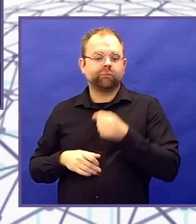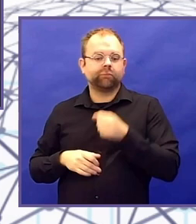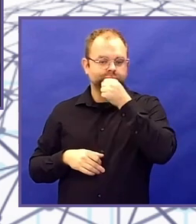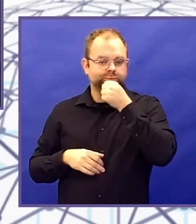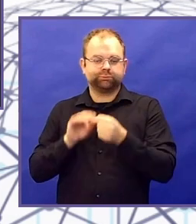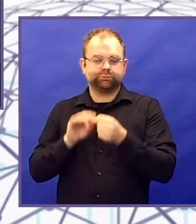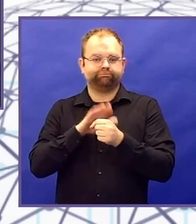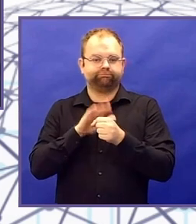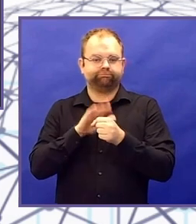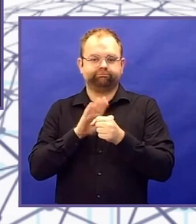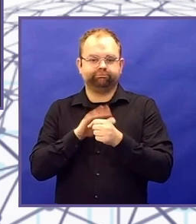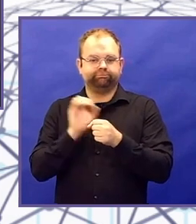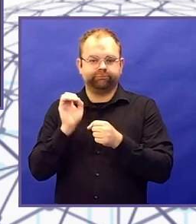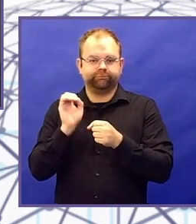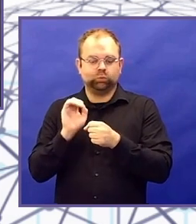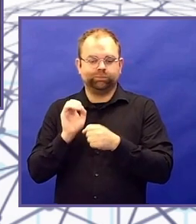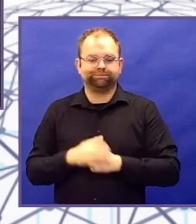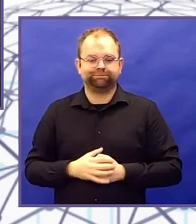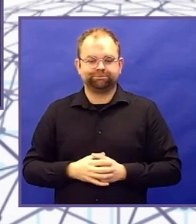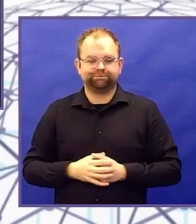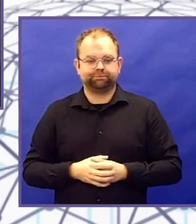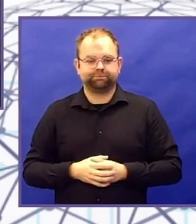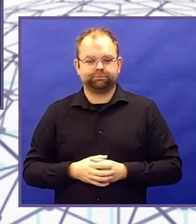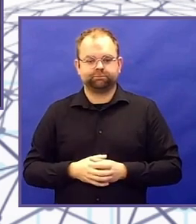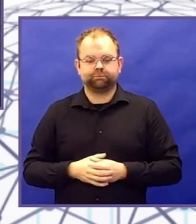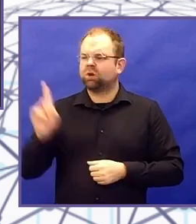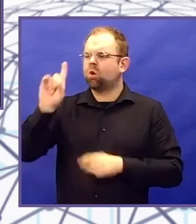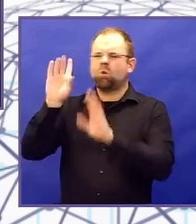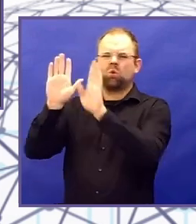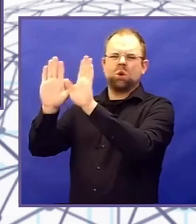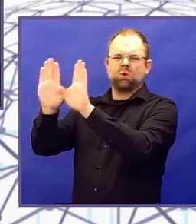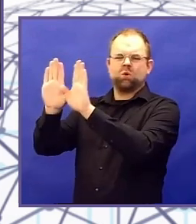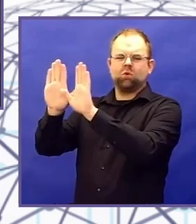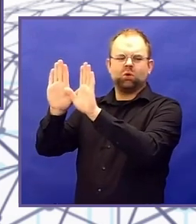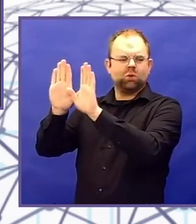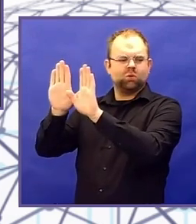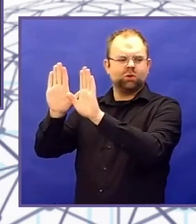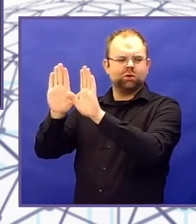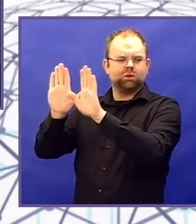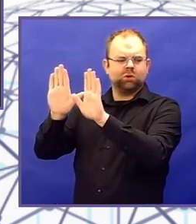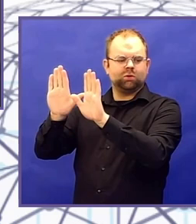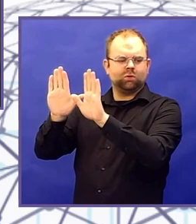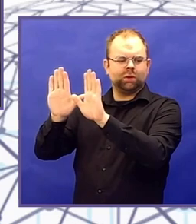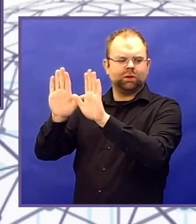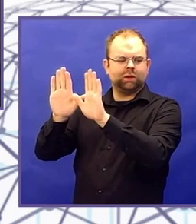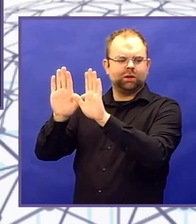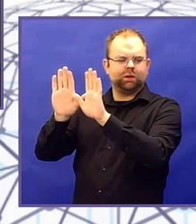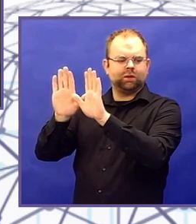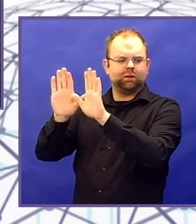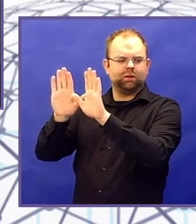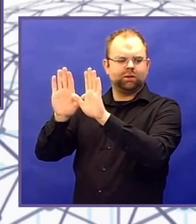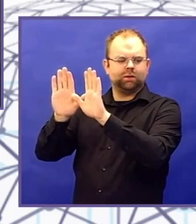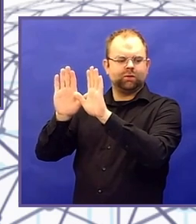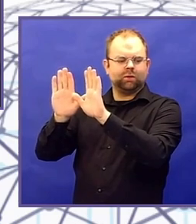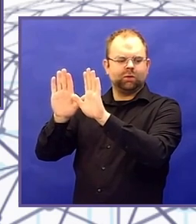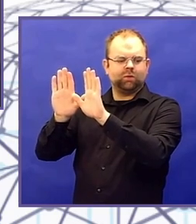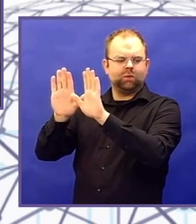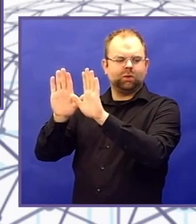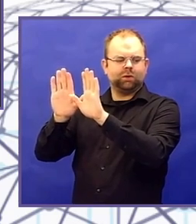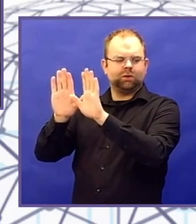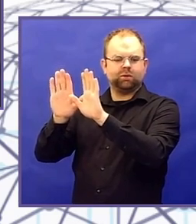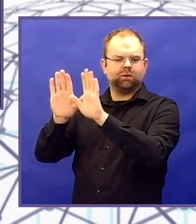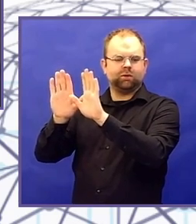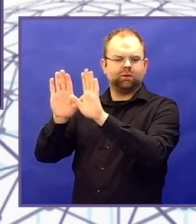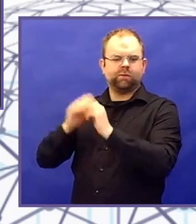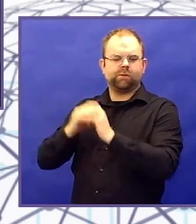We can always pass back and forth. Thank you. Try now. Thank you. I'm trying now. Is it working? Yeah, it's on there. Amazing. So,